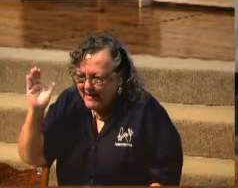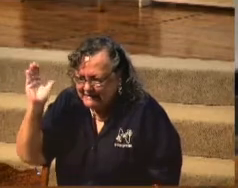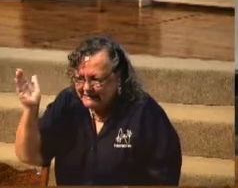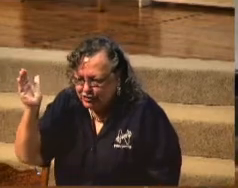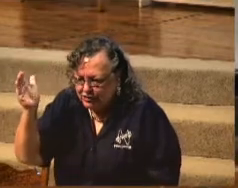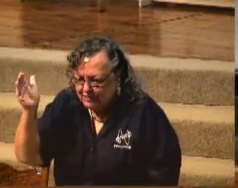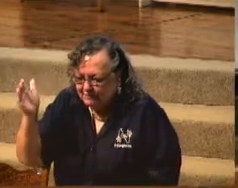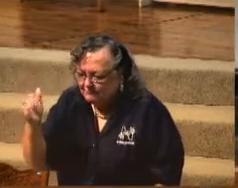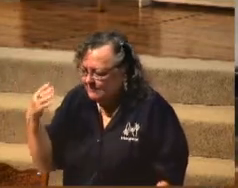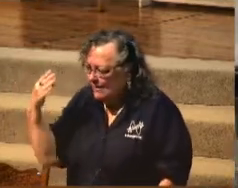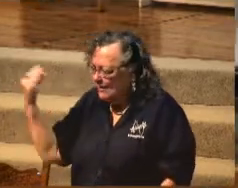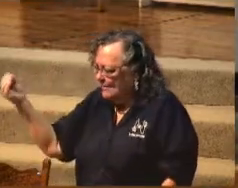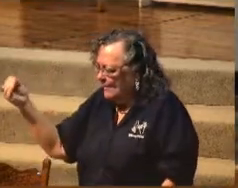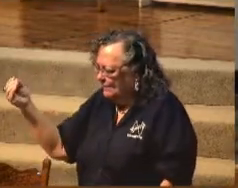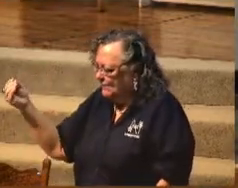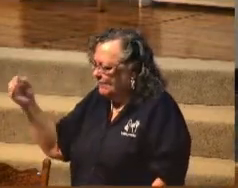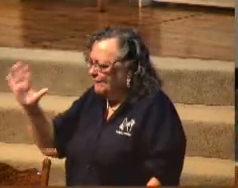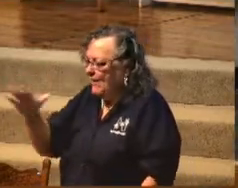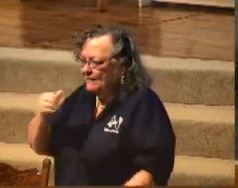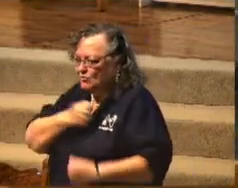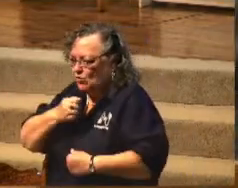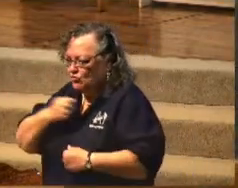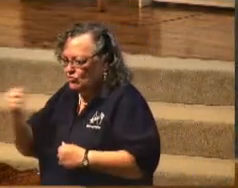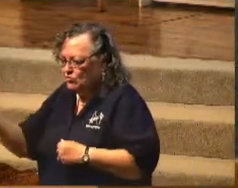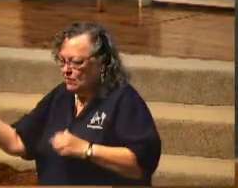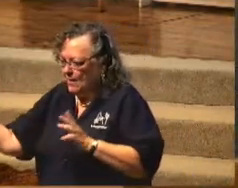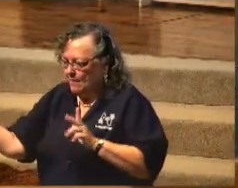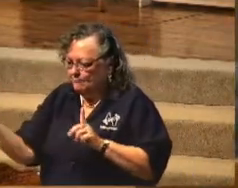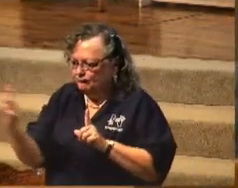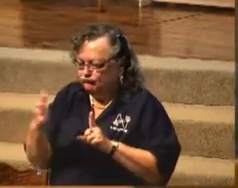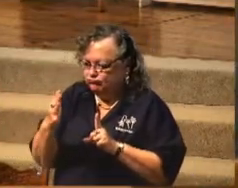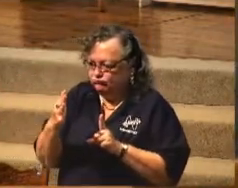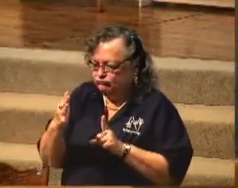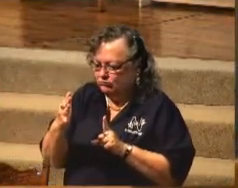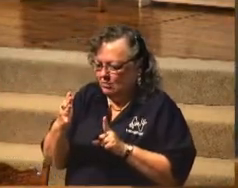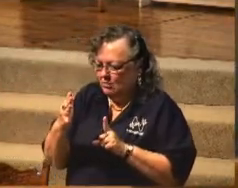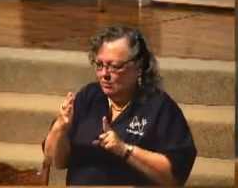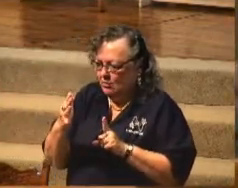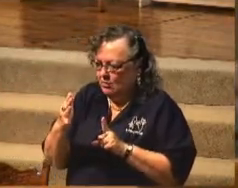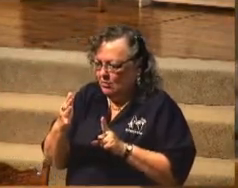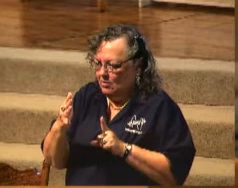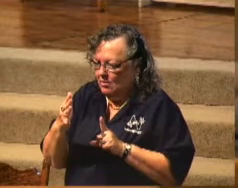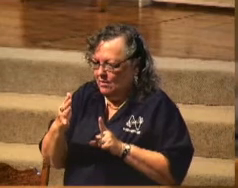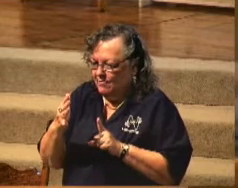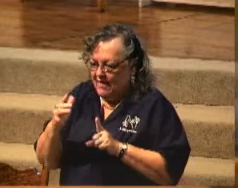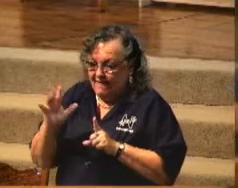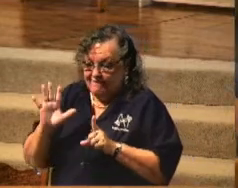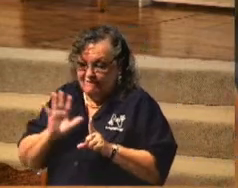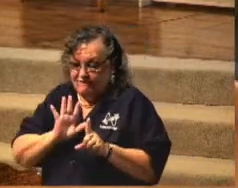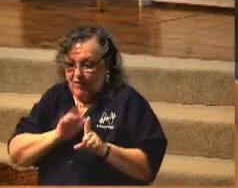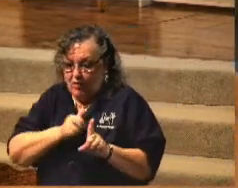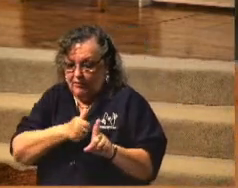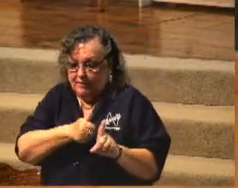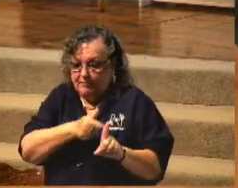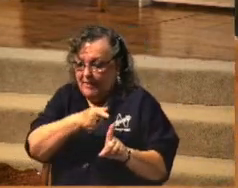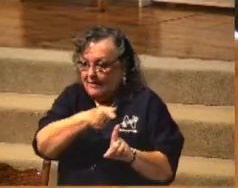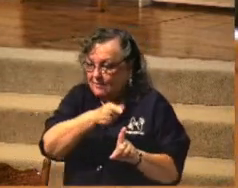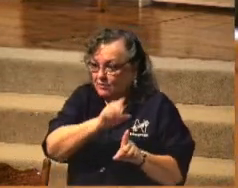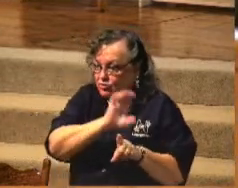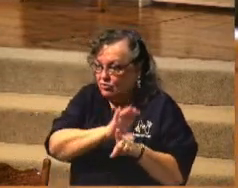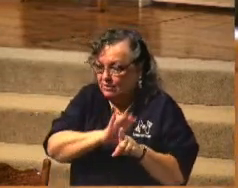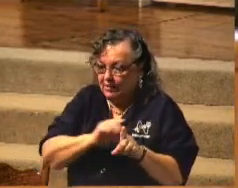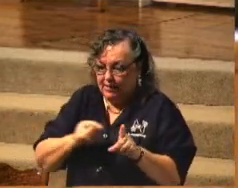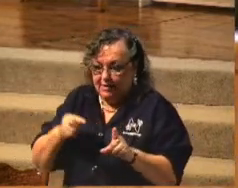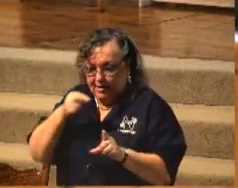As he left the stadium, five soldiers were sent to him by Idi Amin. They followed him back to his church. He